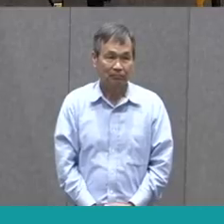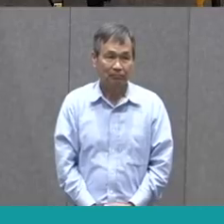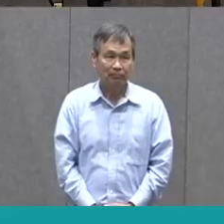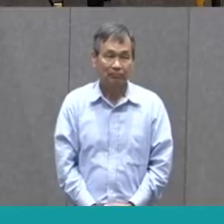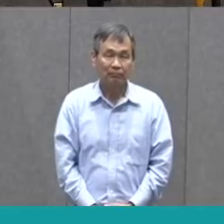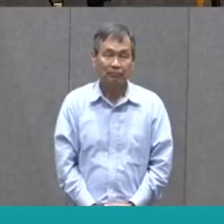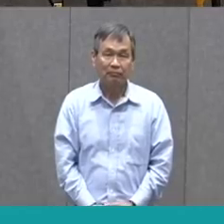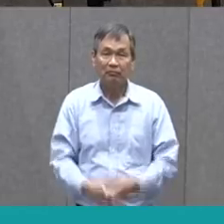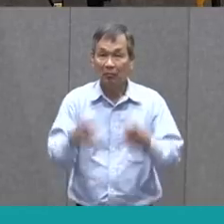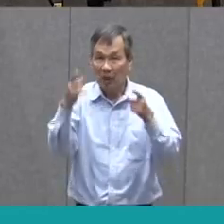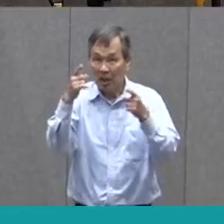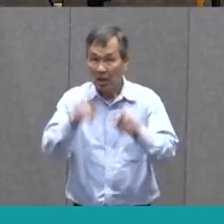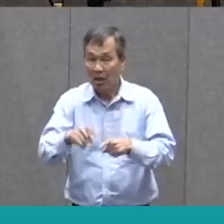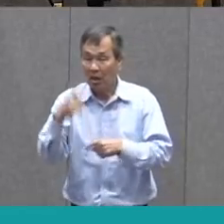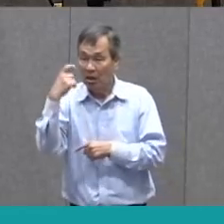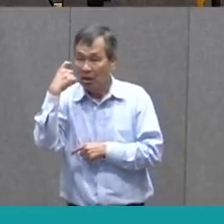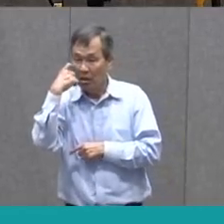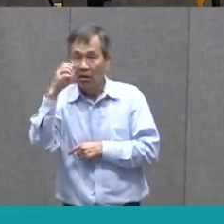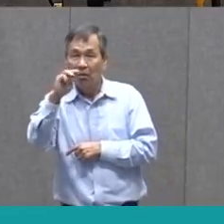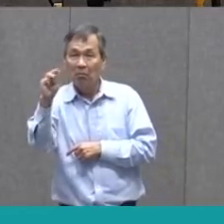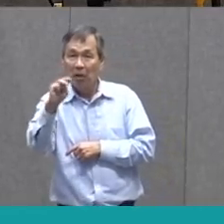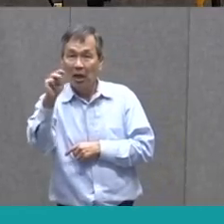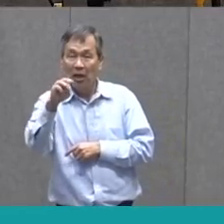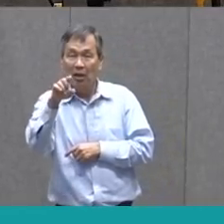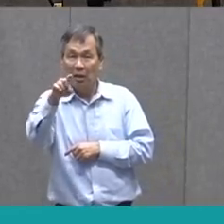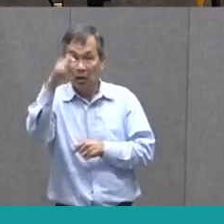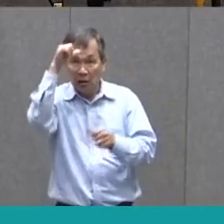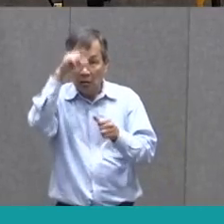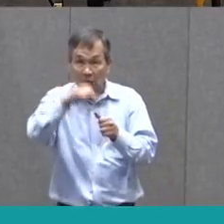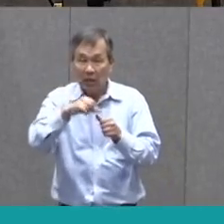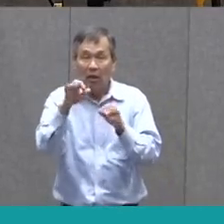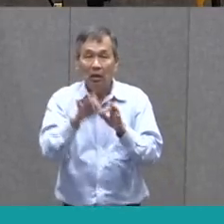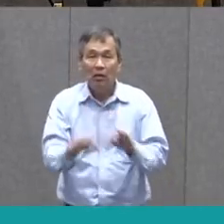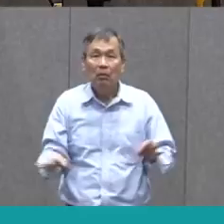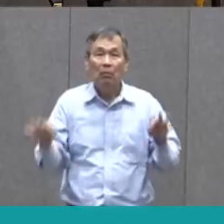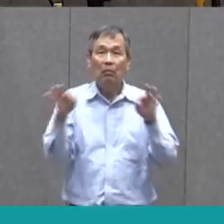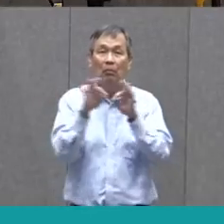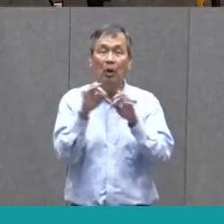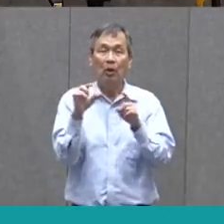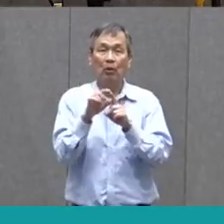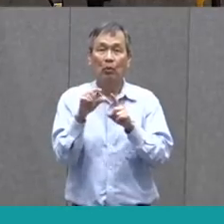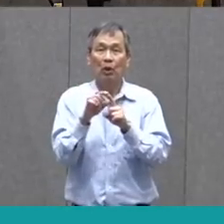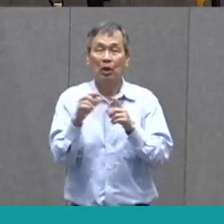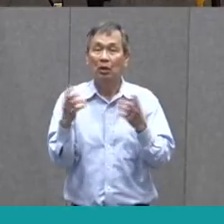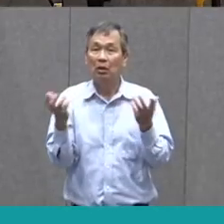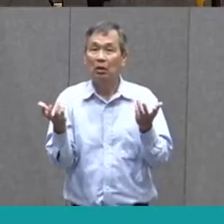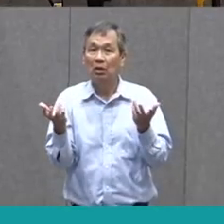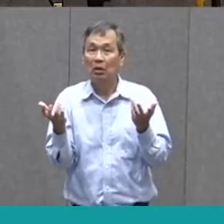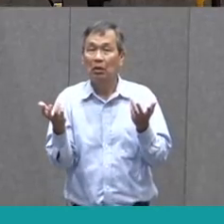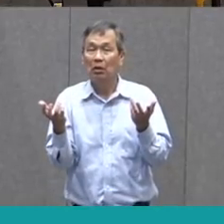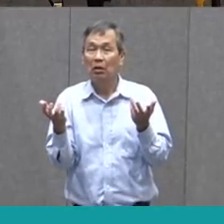So on Monday, if you remember, we had a very important word of the day. What was that word of the day?